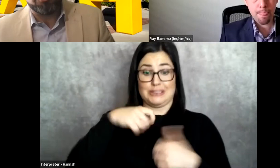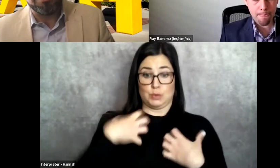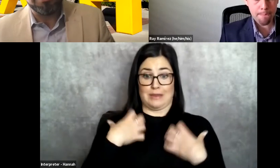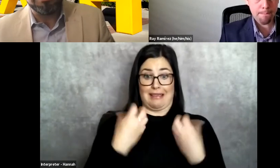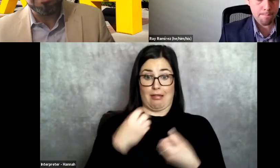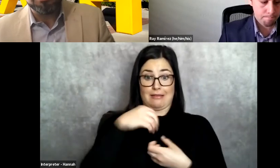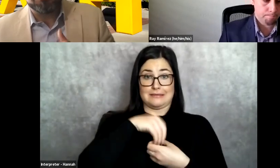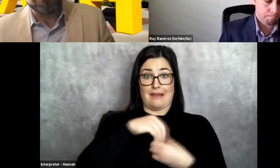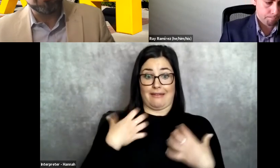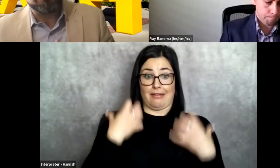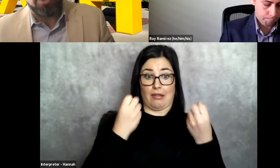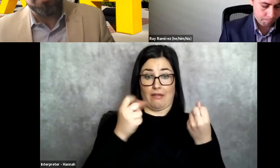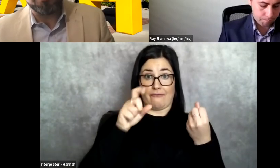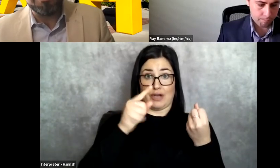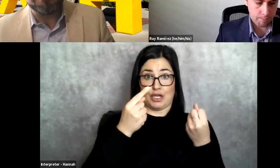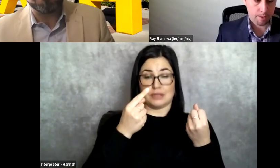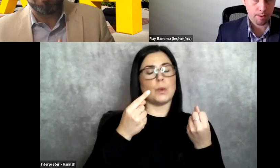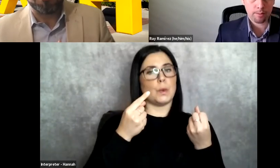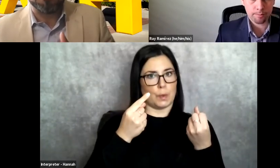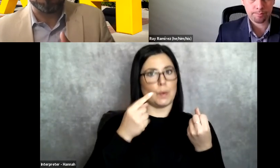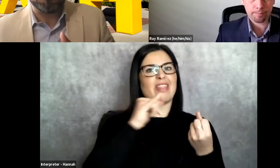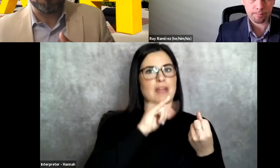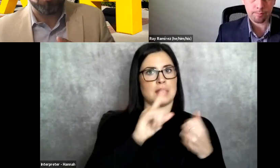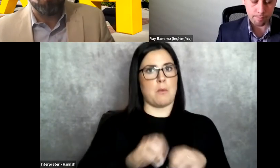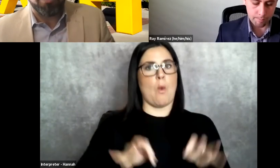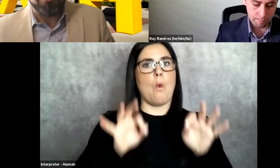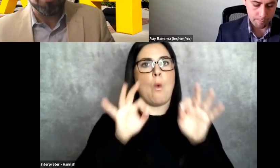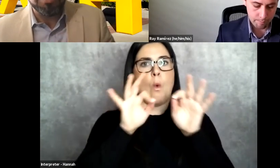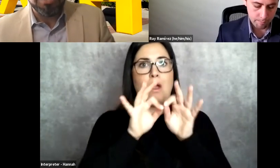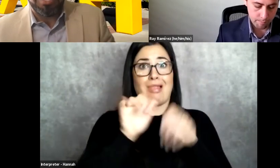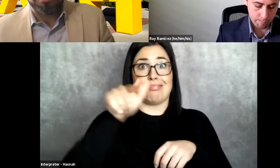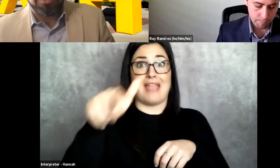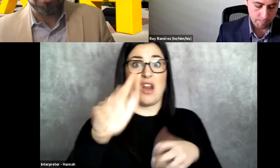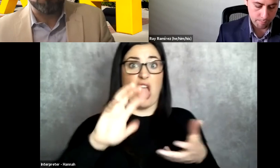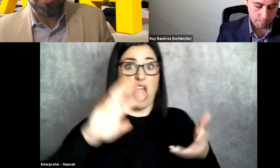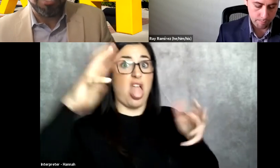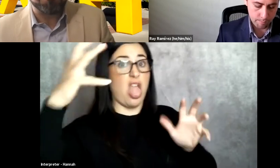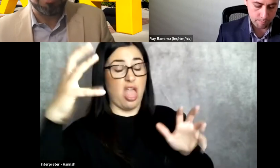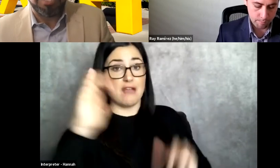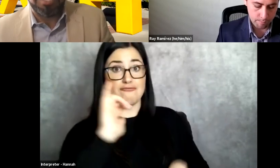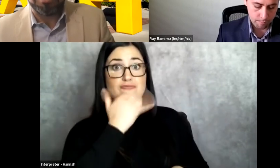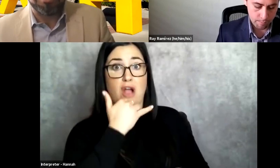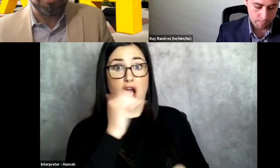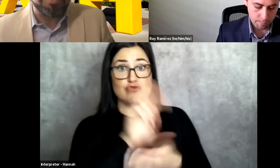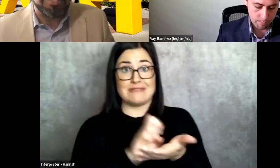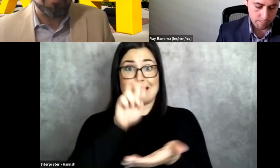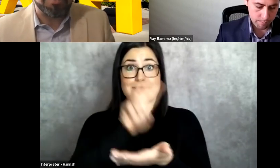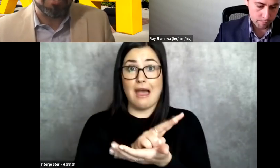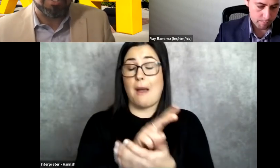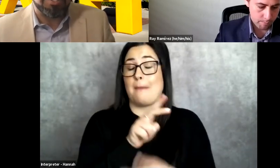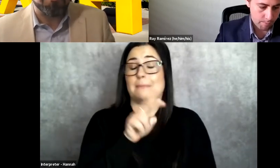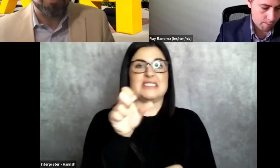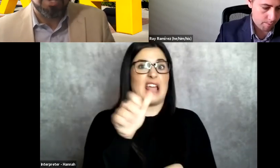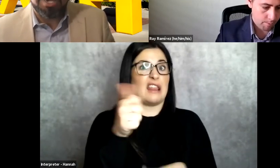the internal healing, they're always going to be something that can go wrong and cause relapse and can set